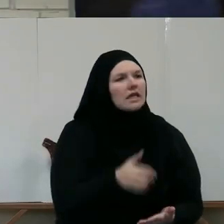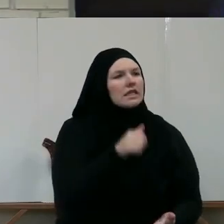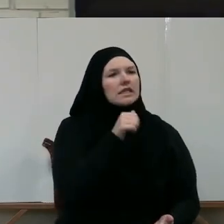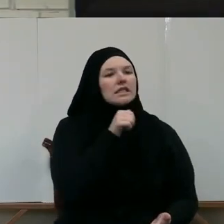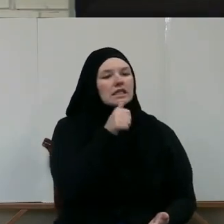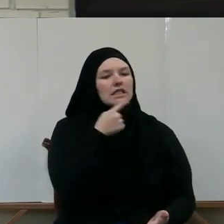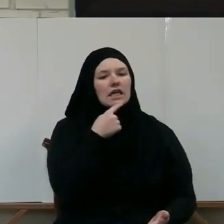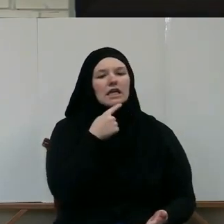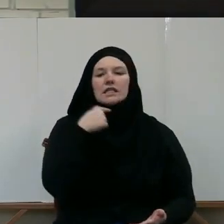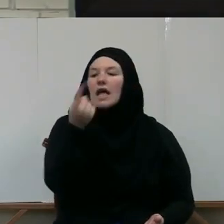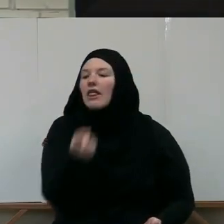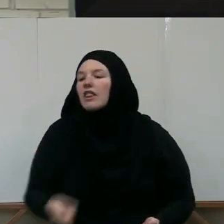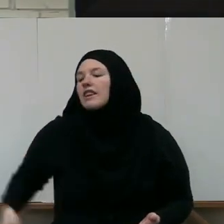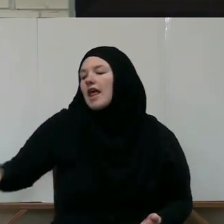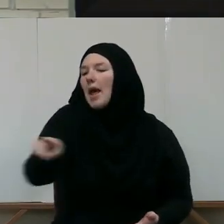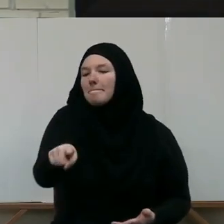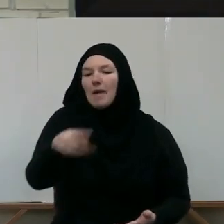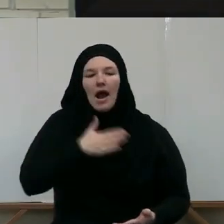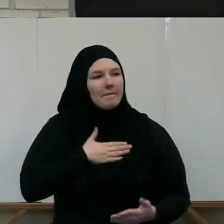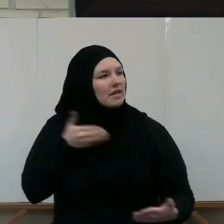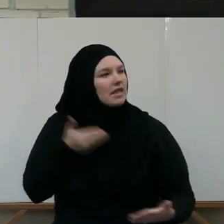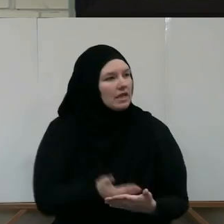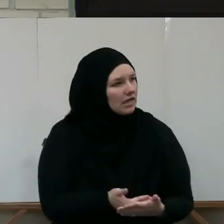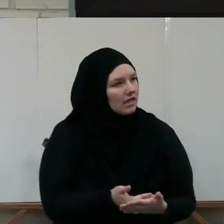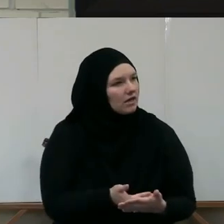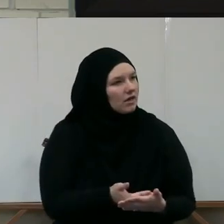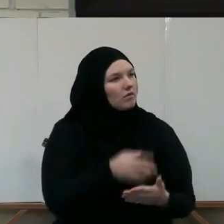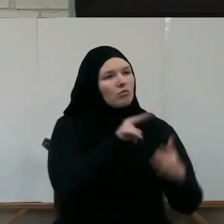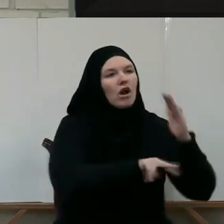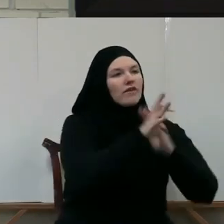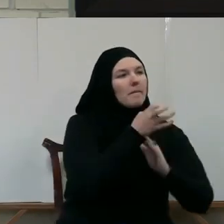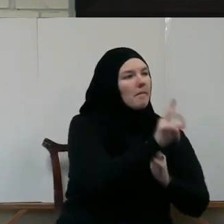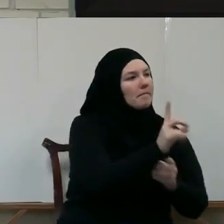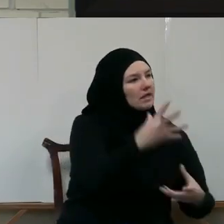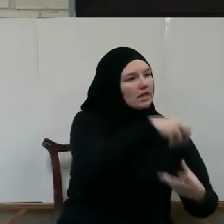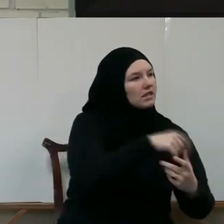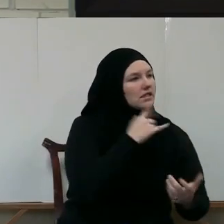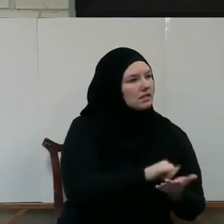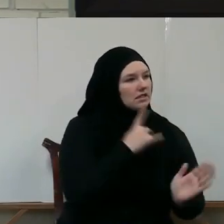then I am near He didn't put Prophet Muhammad Sallallahu Alaihi Wasallam In the middle